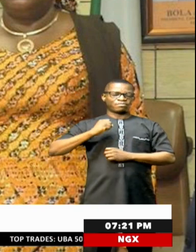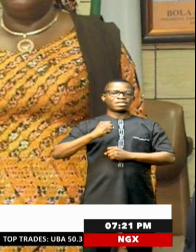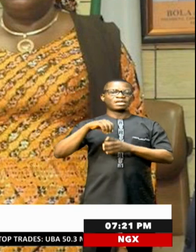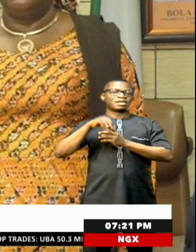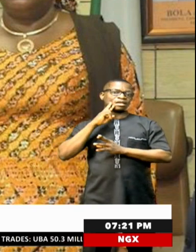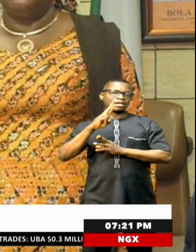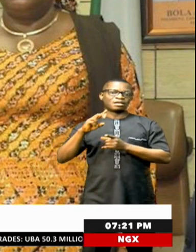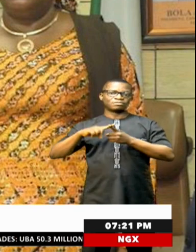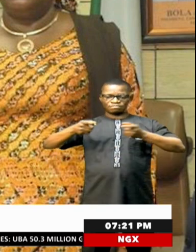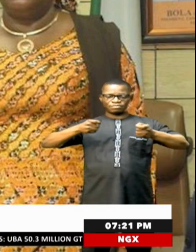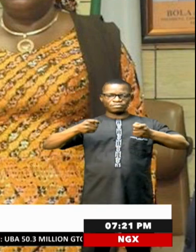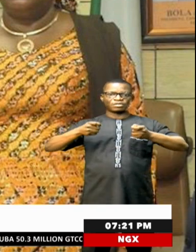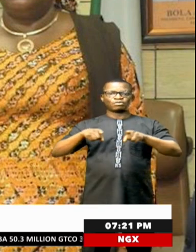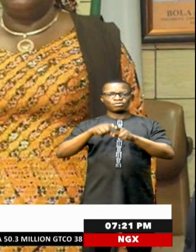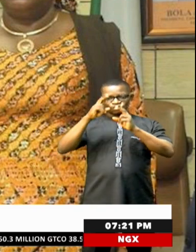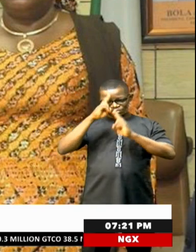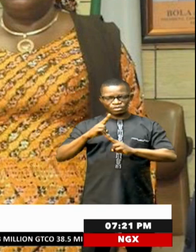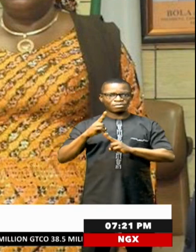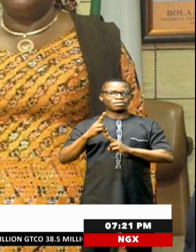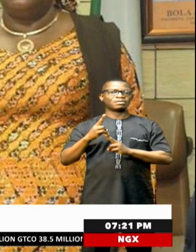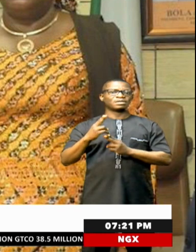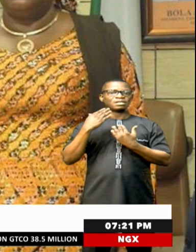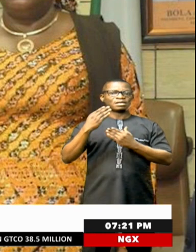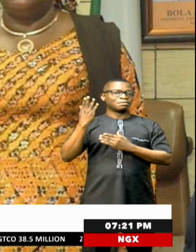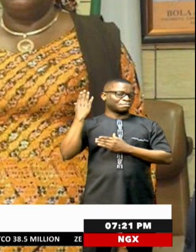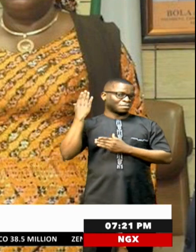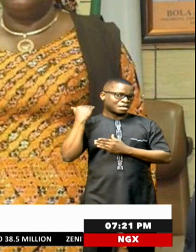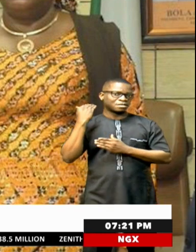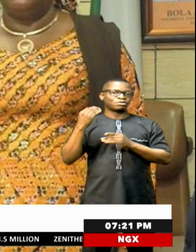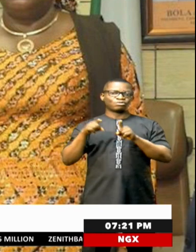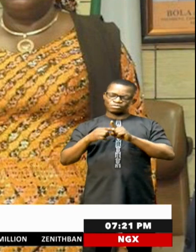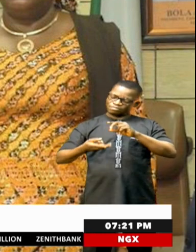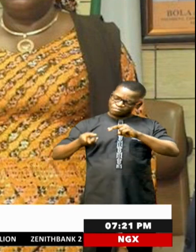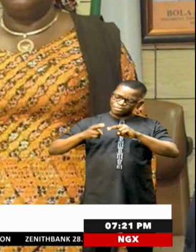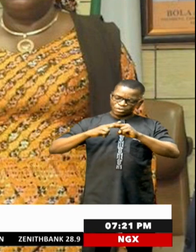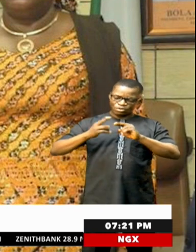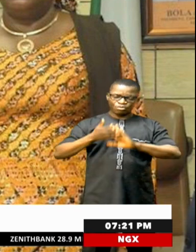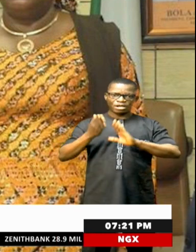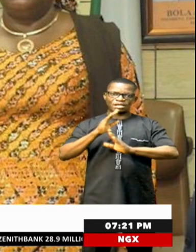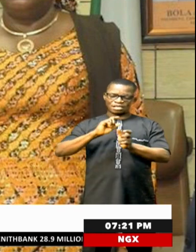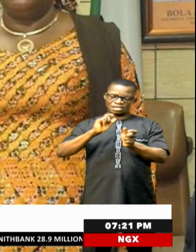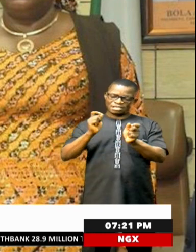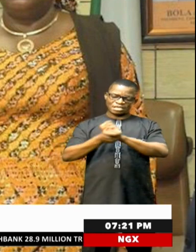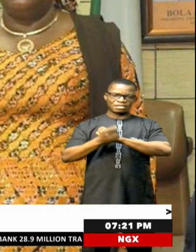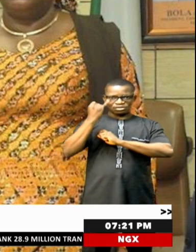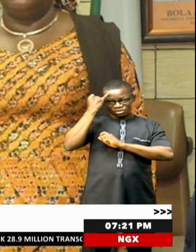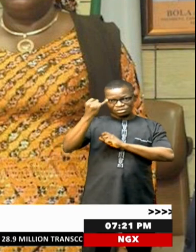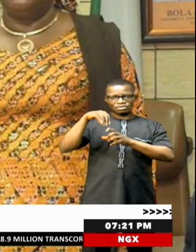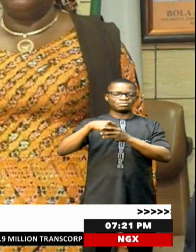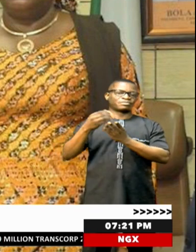promising to honor the achievements of her predecessors by continuing and fast-tracking ongoing reform initiatives in the service.